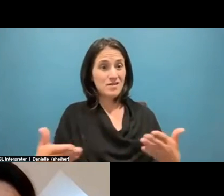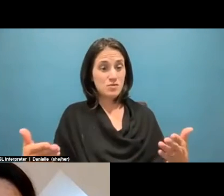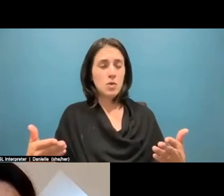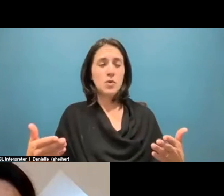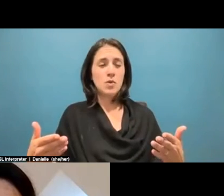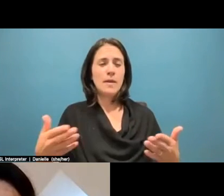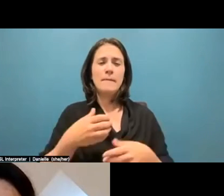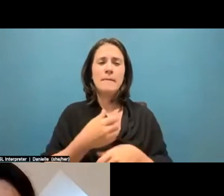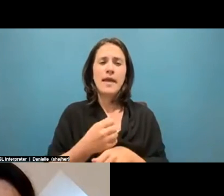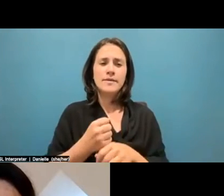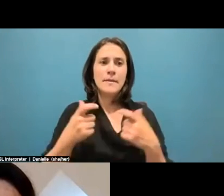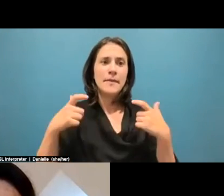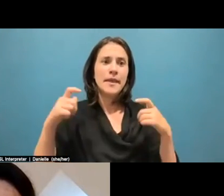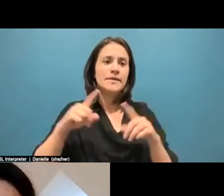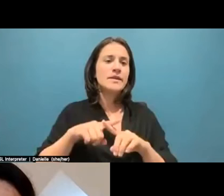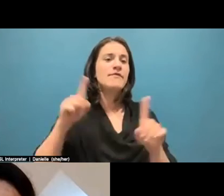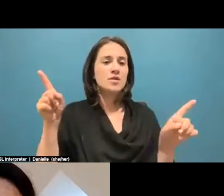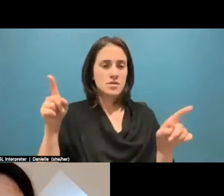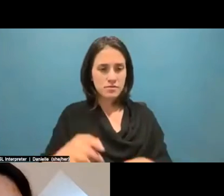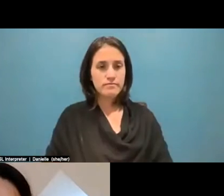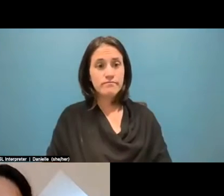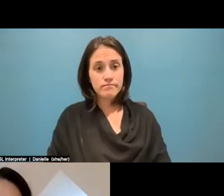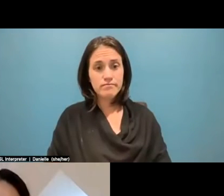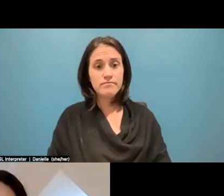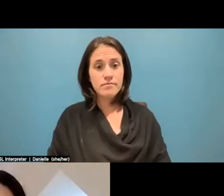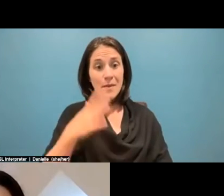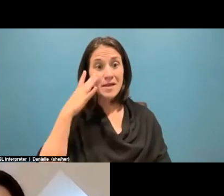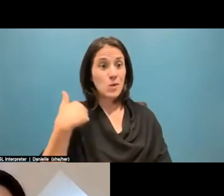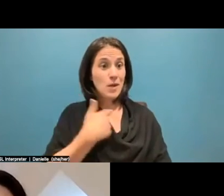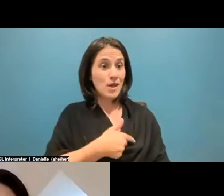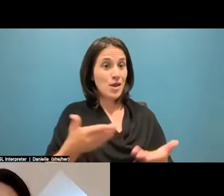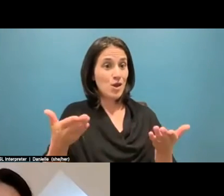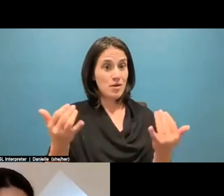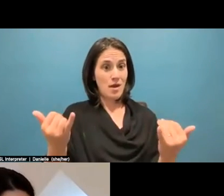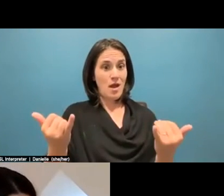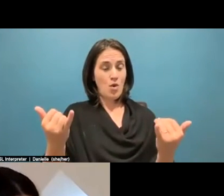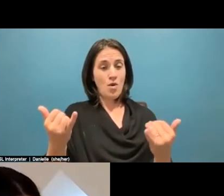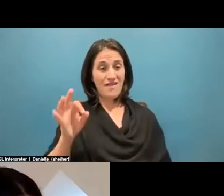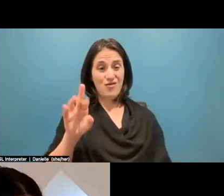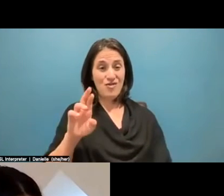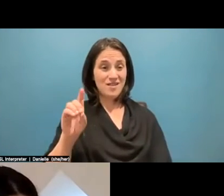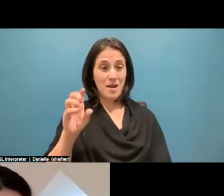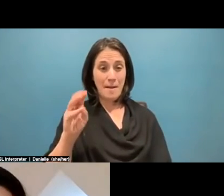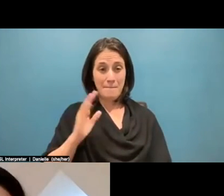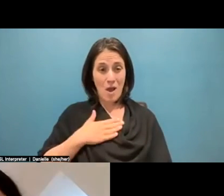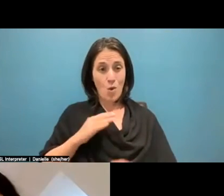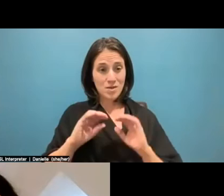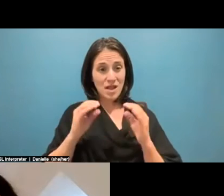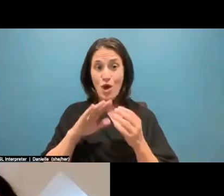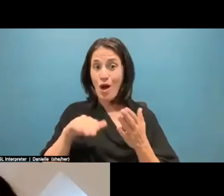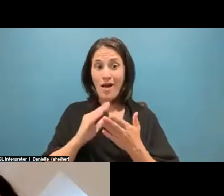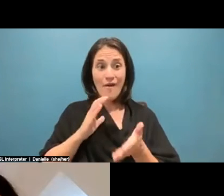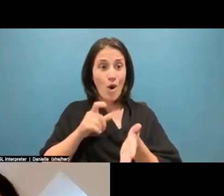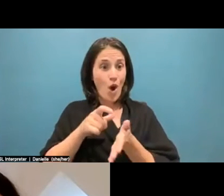a, makes a big, big, big difference. Uh, cause we're at the place now at freedom where, you know, all articles and things like that will go through a process